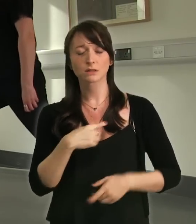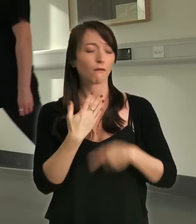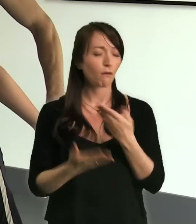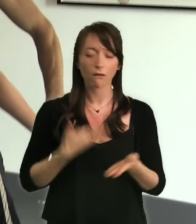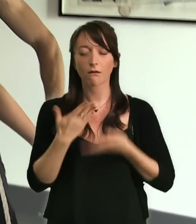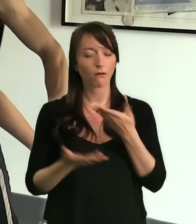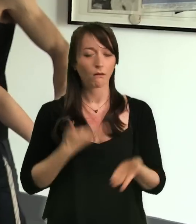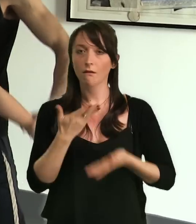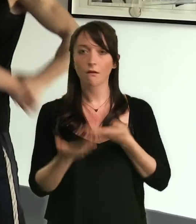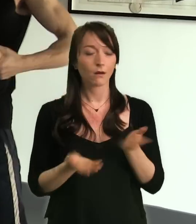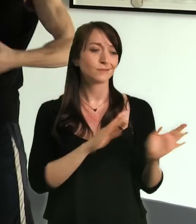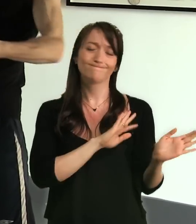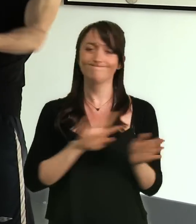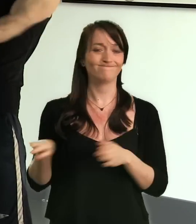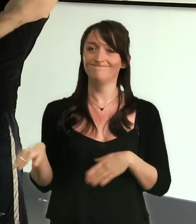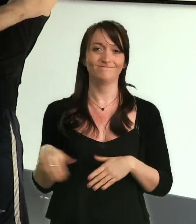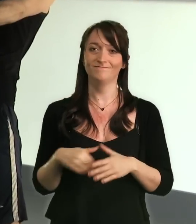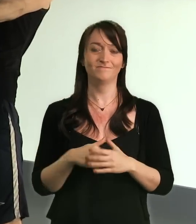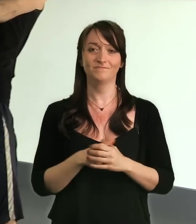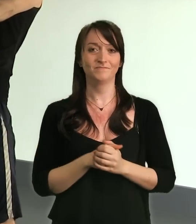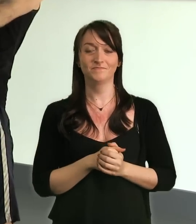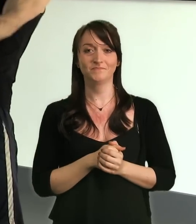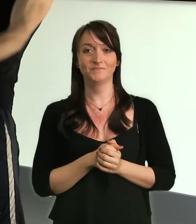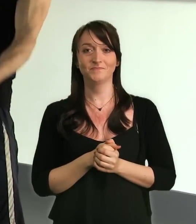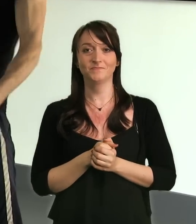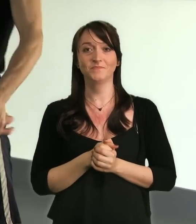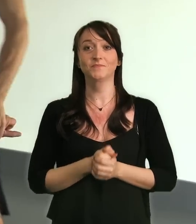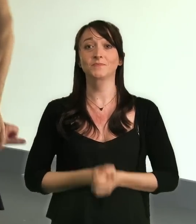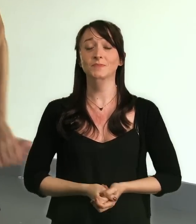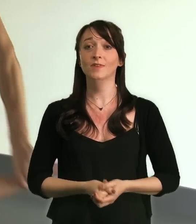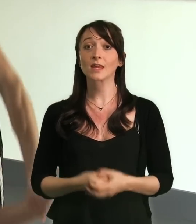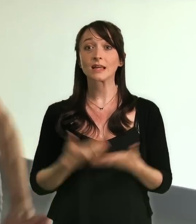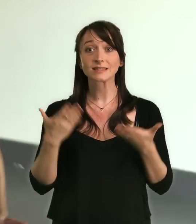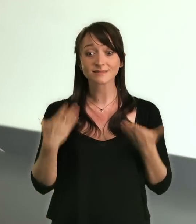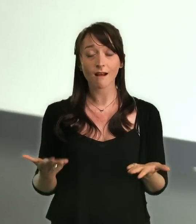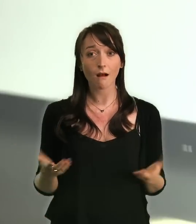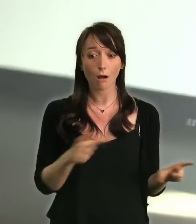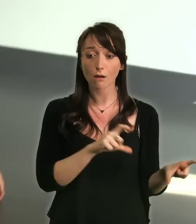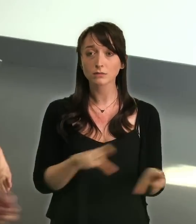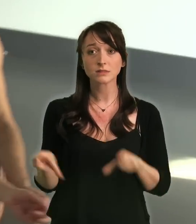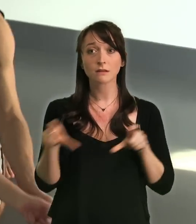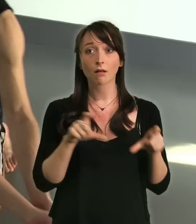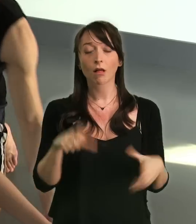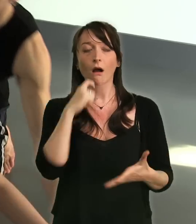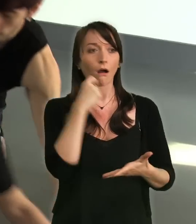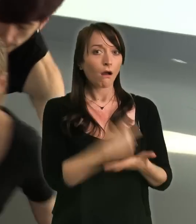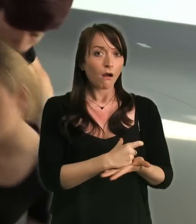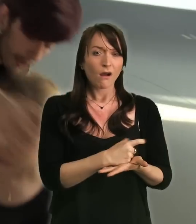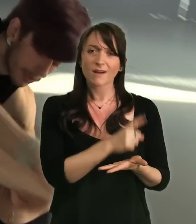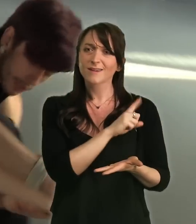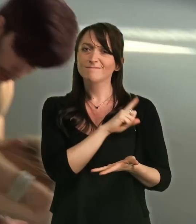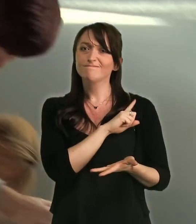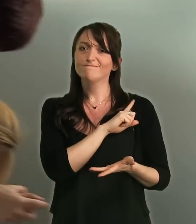it was just nice not to have to explain myself over and over and over again and worry that people might be thinking that I'm just coming up with excuses.